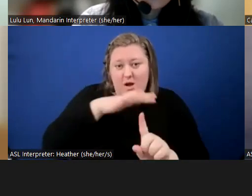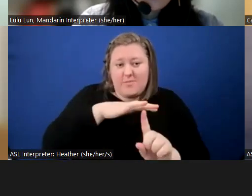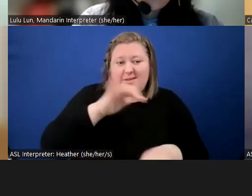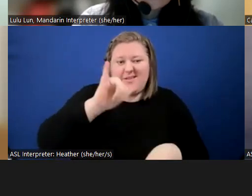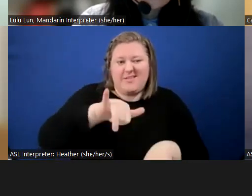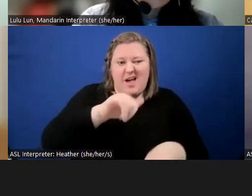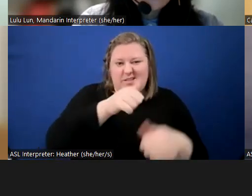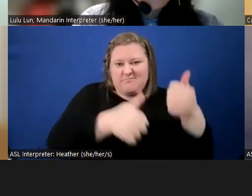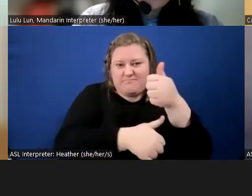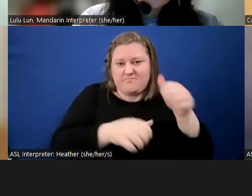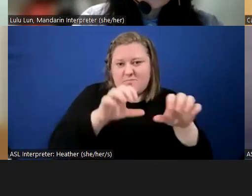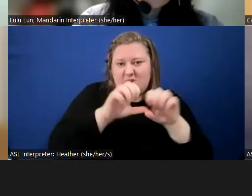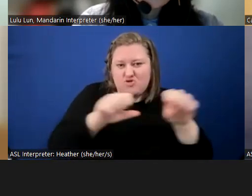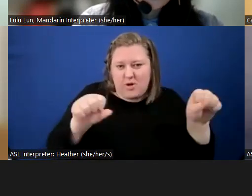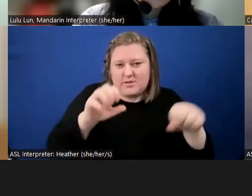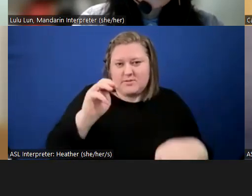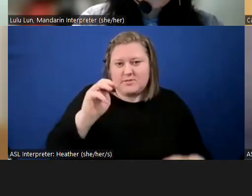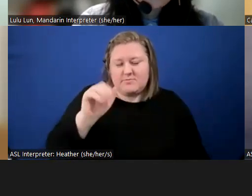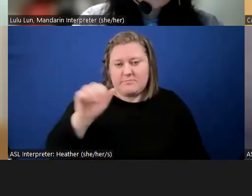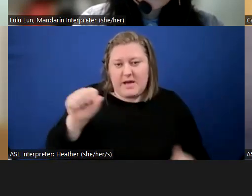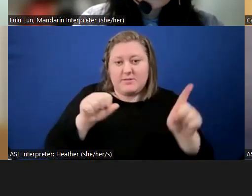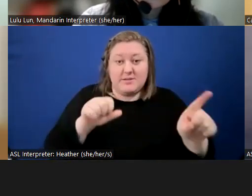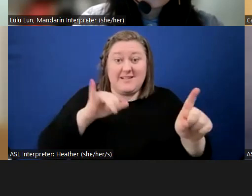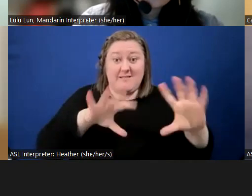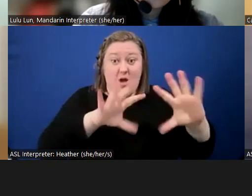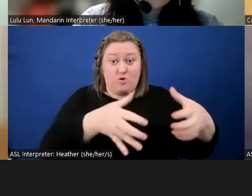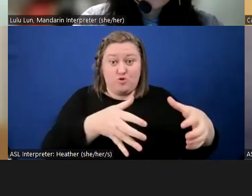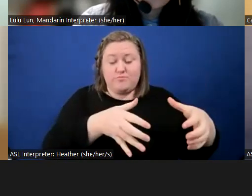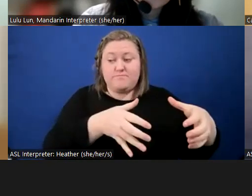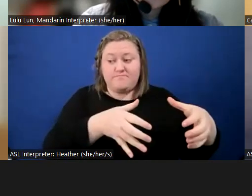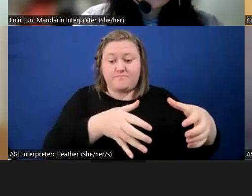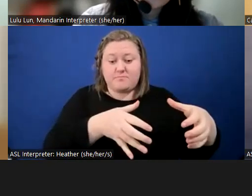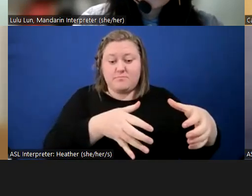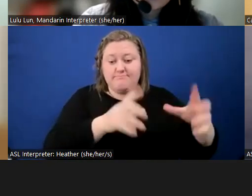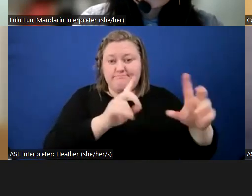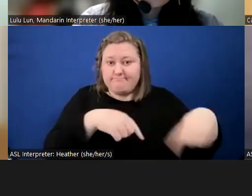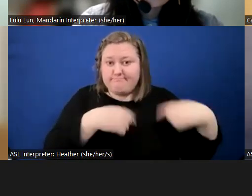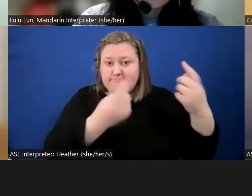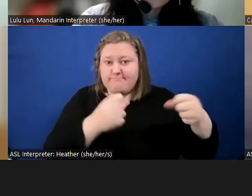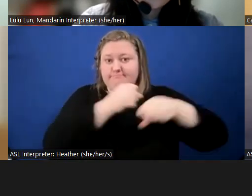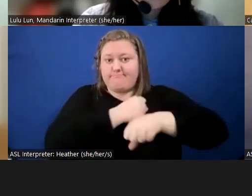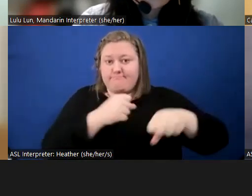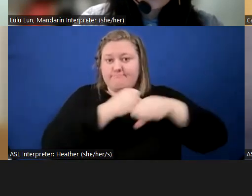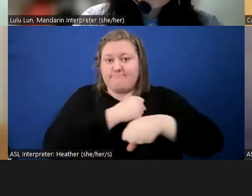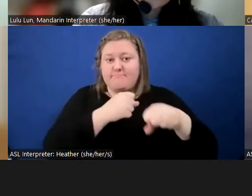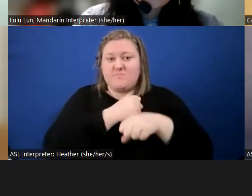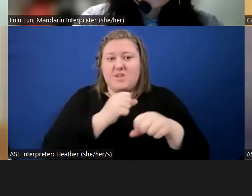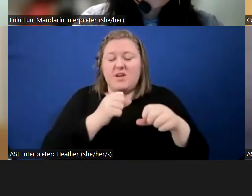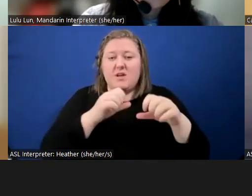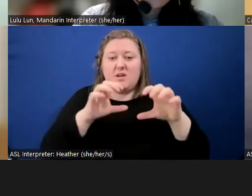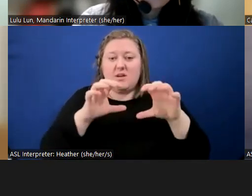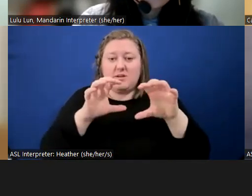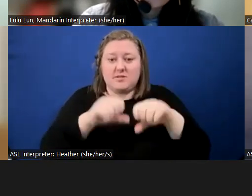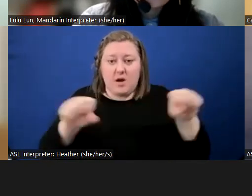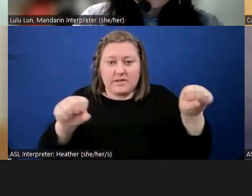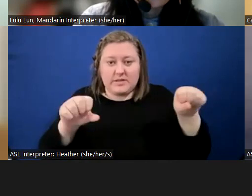and that is a group who has been fighting the Saugus Incinerator owned by Wynn, formerly